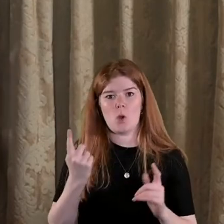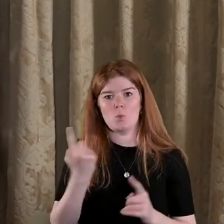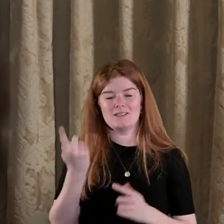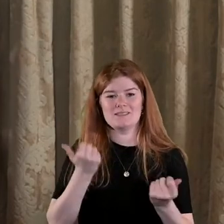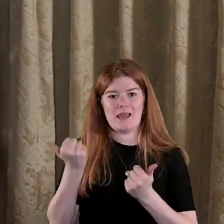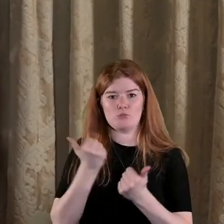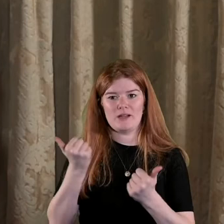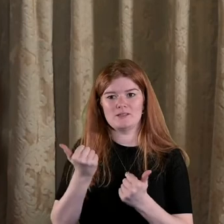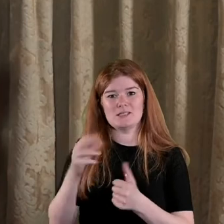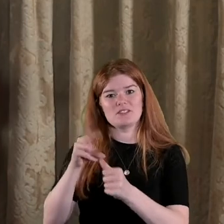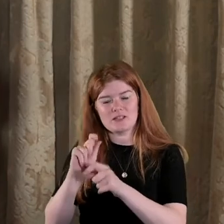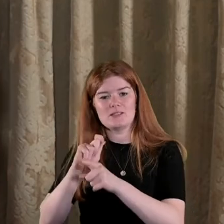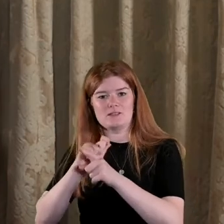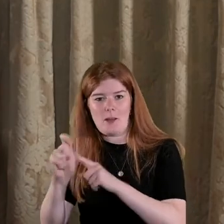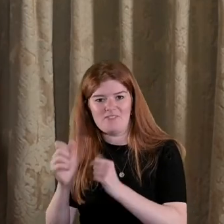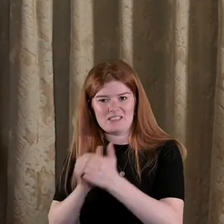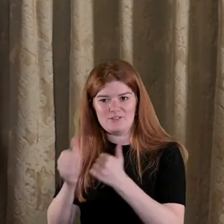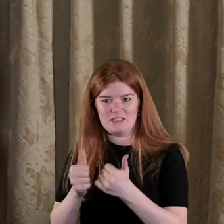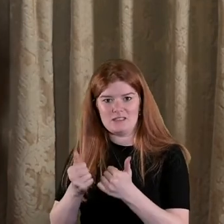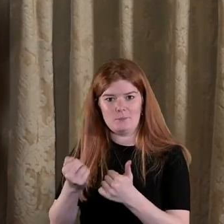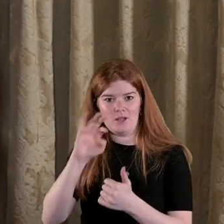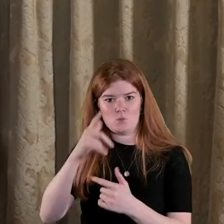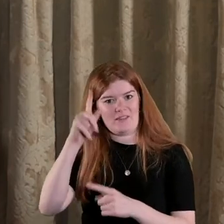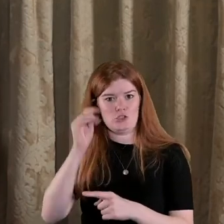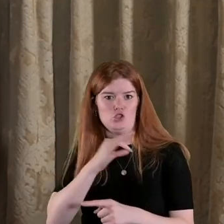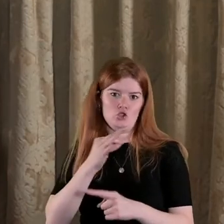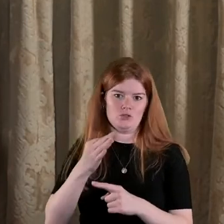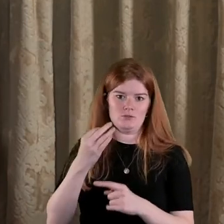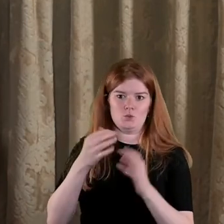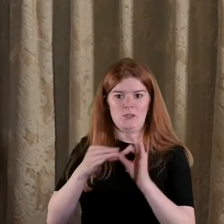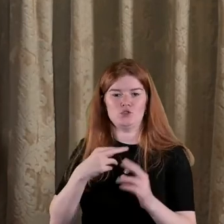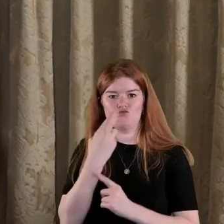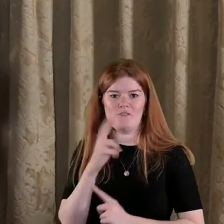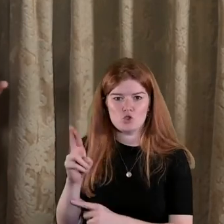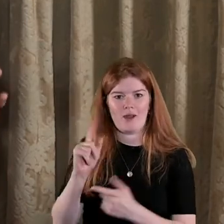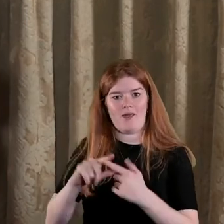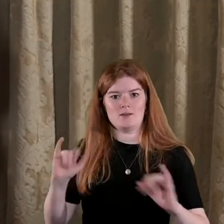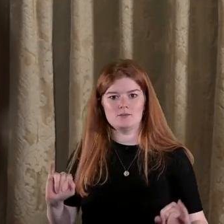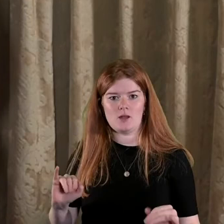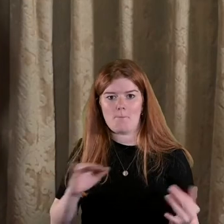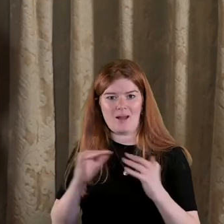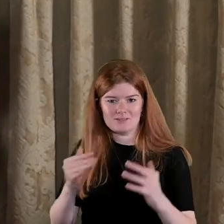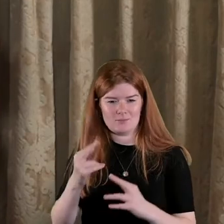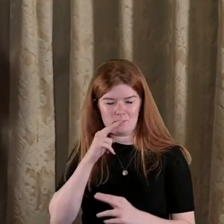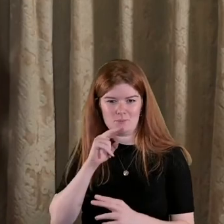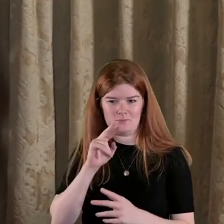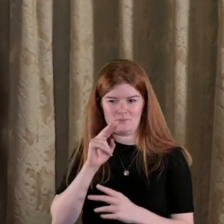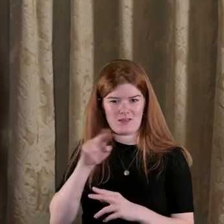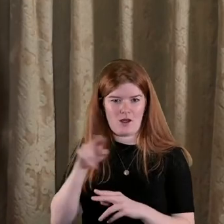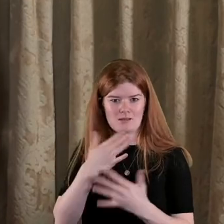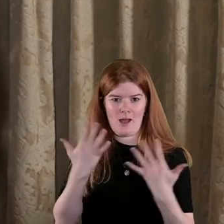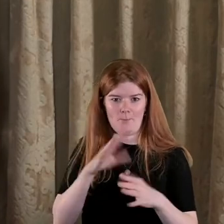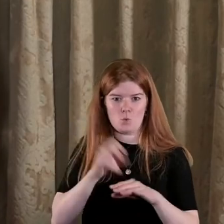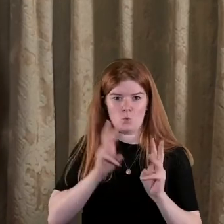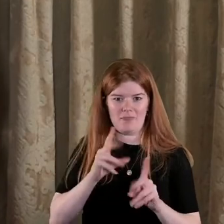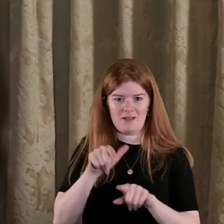conform to a more egalitarian sense of you know a revolutionary or a combatant now because that's not how most women at